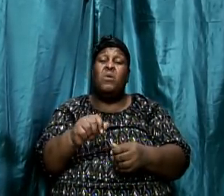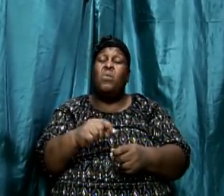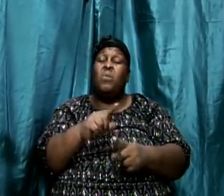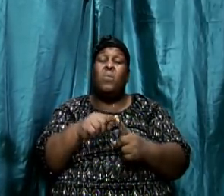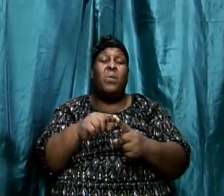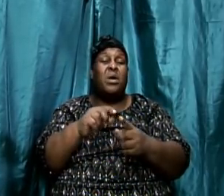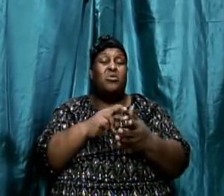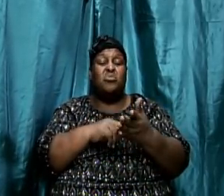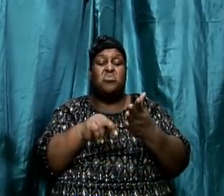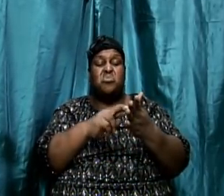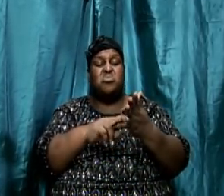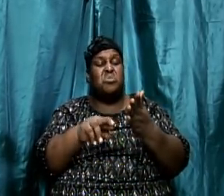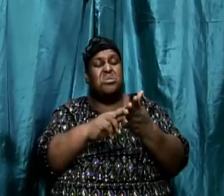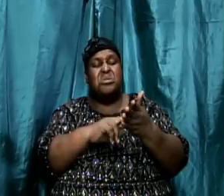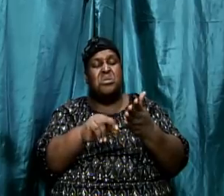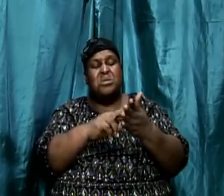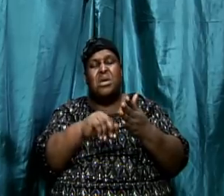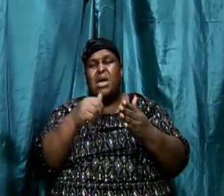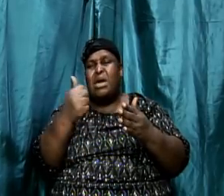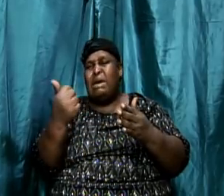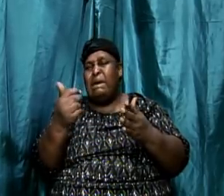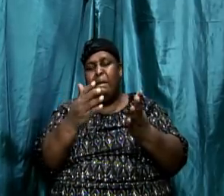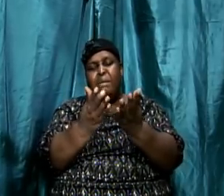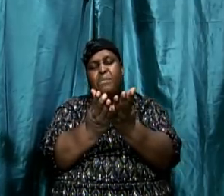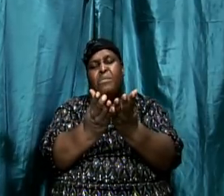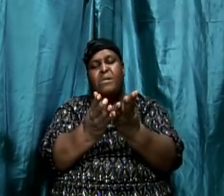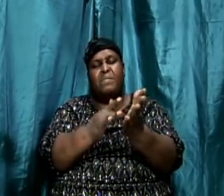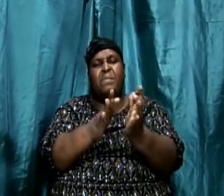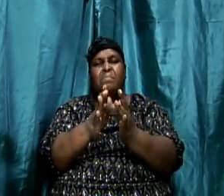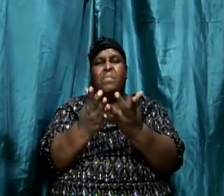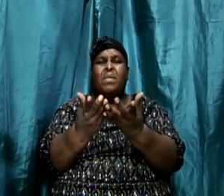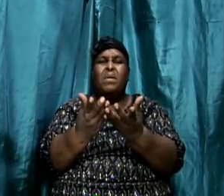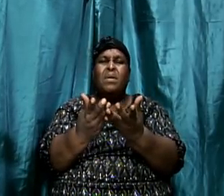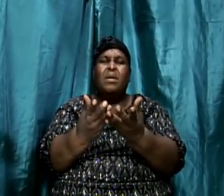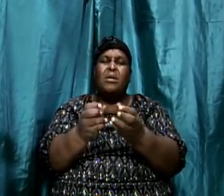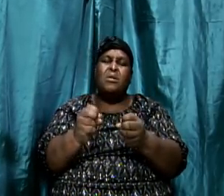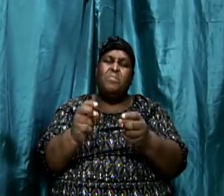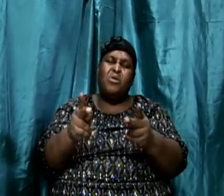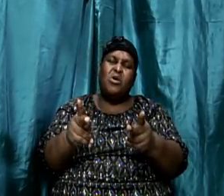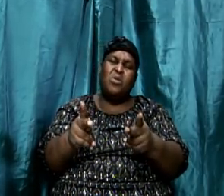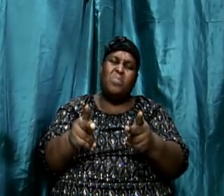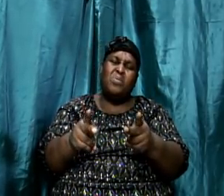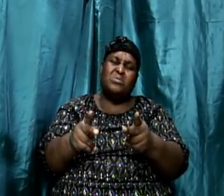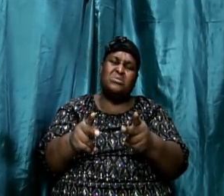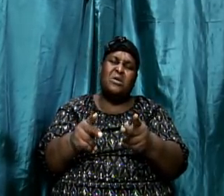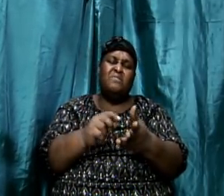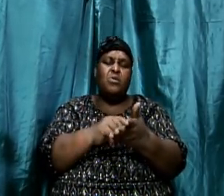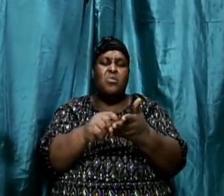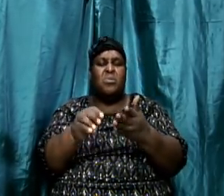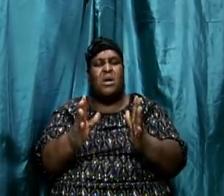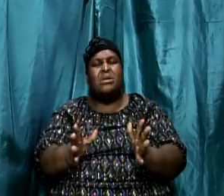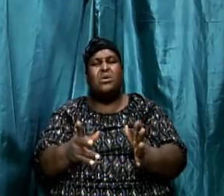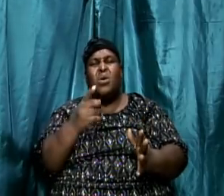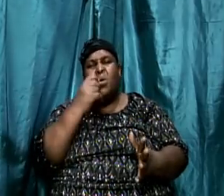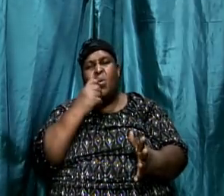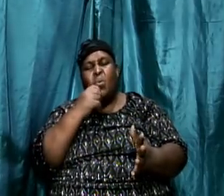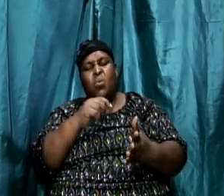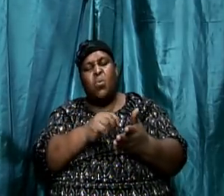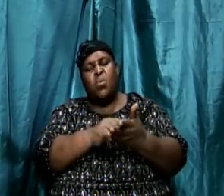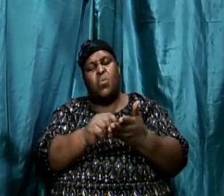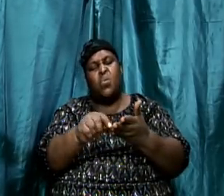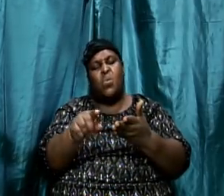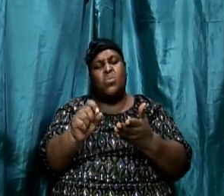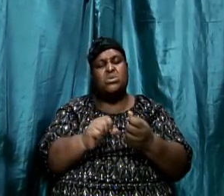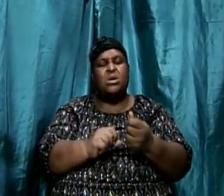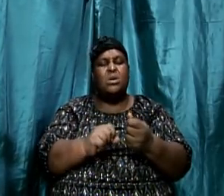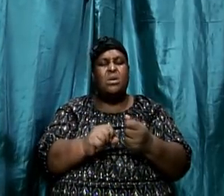we want to understand what was the purpose of this writer? Who was he writing to? What was the reason why he wrote this?